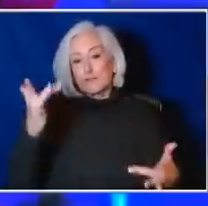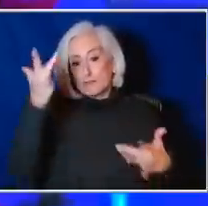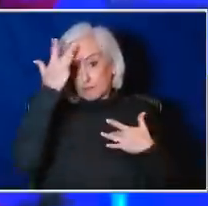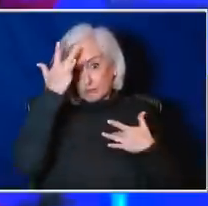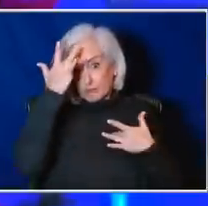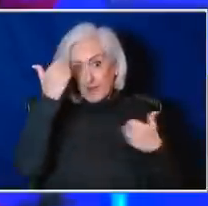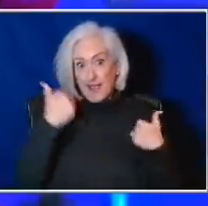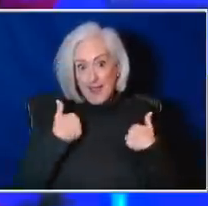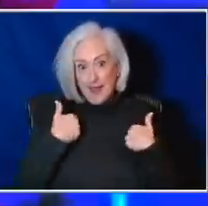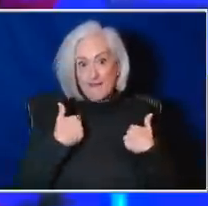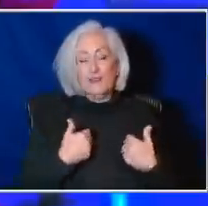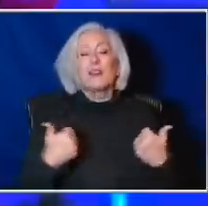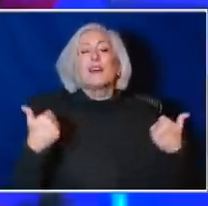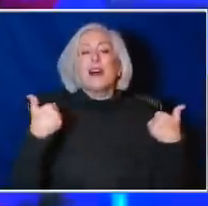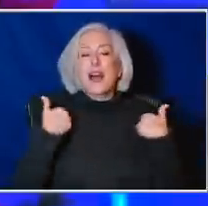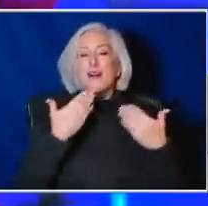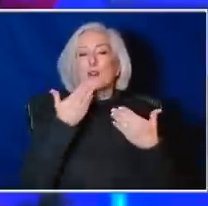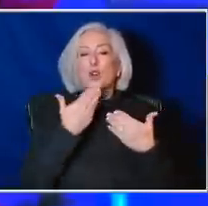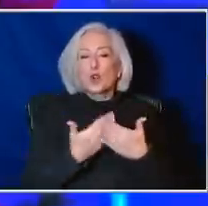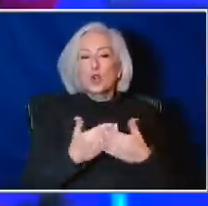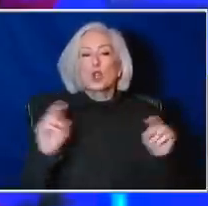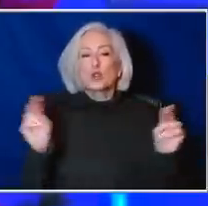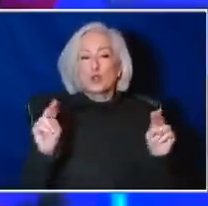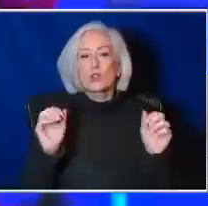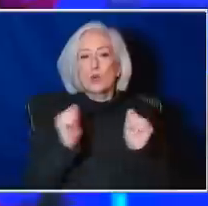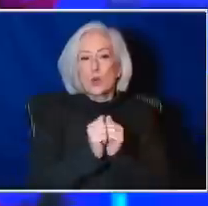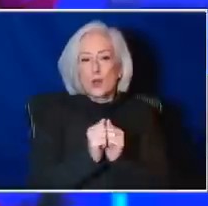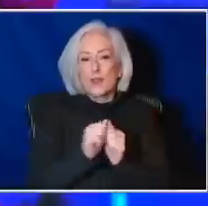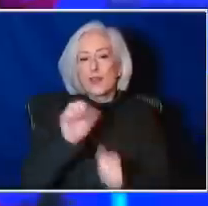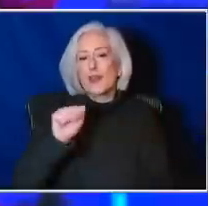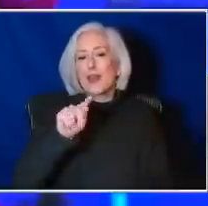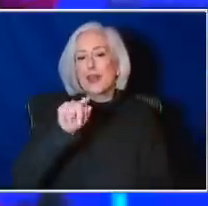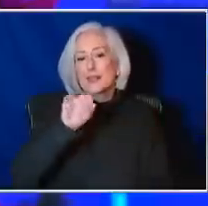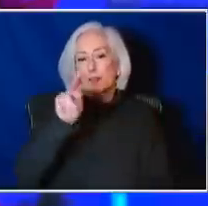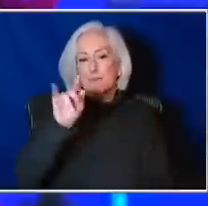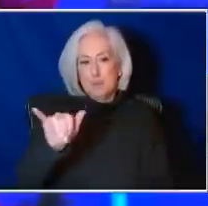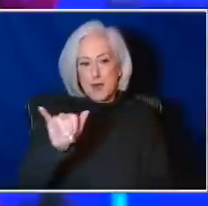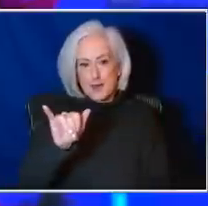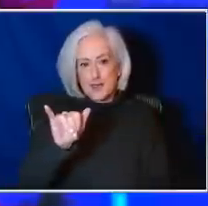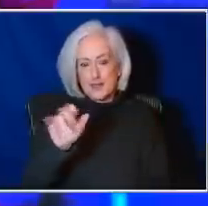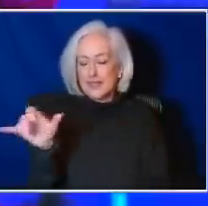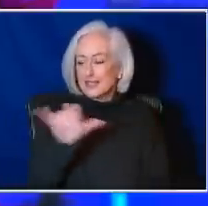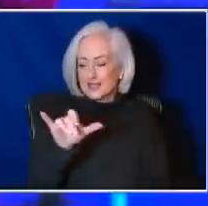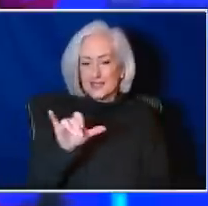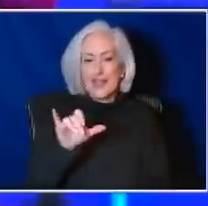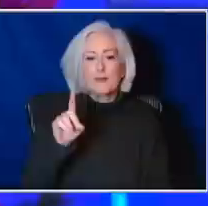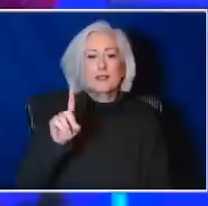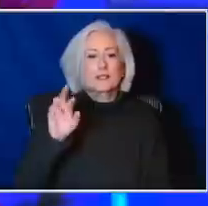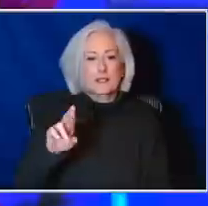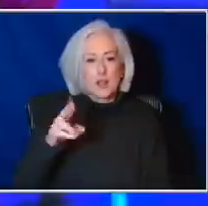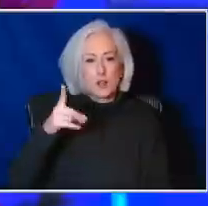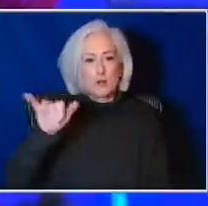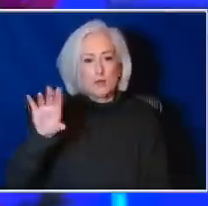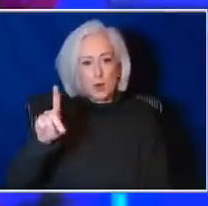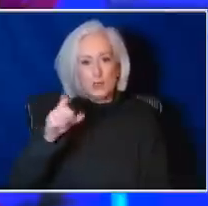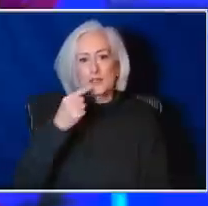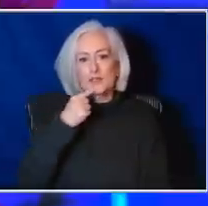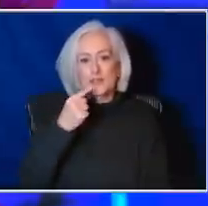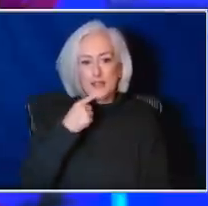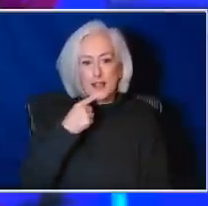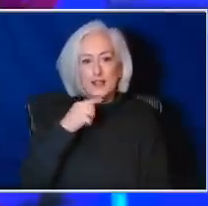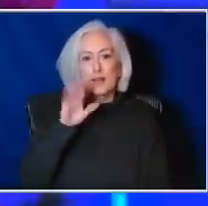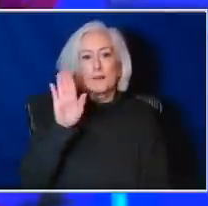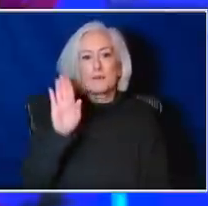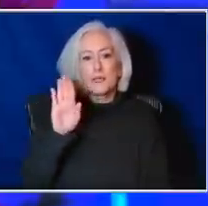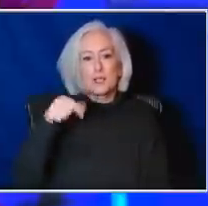and antibodies to what we have heard Dr. Poland talk about, BQ1.1, XBB, and then another